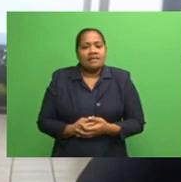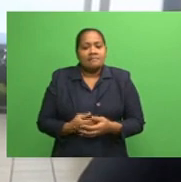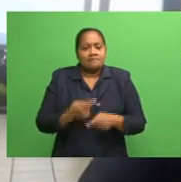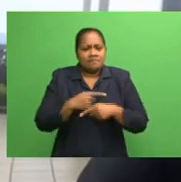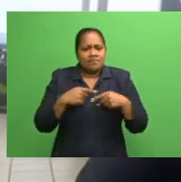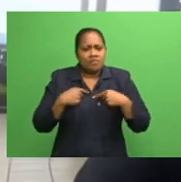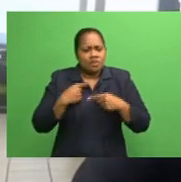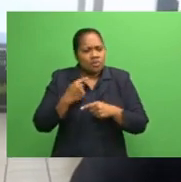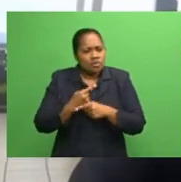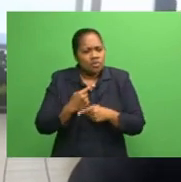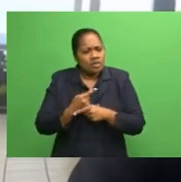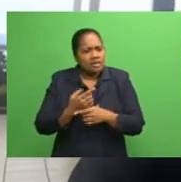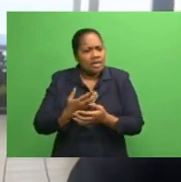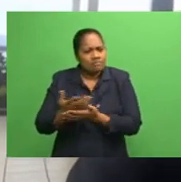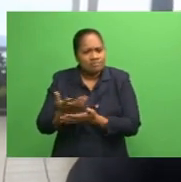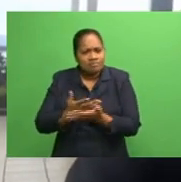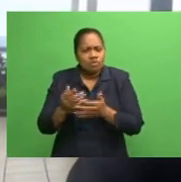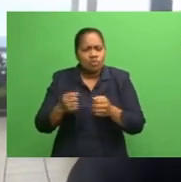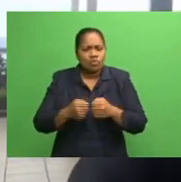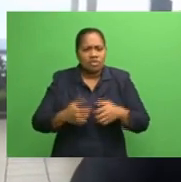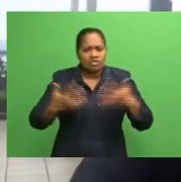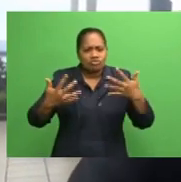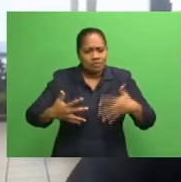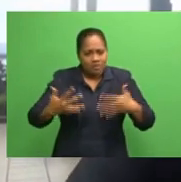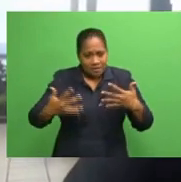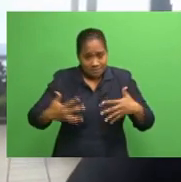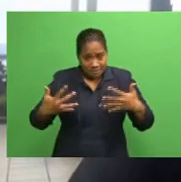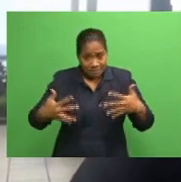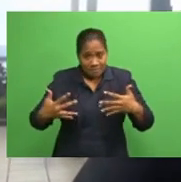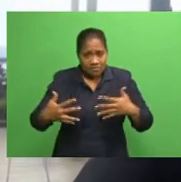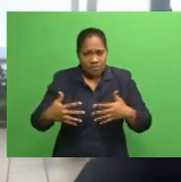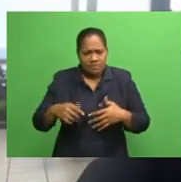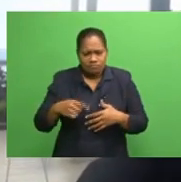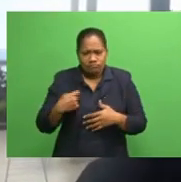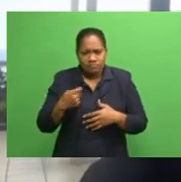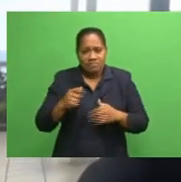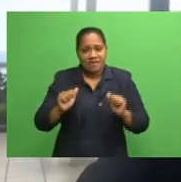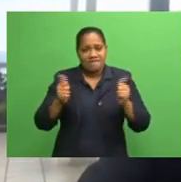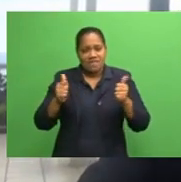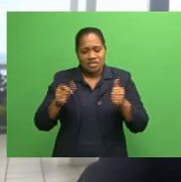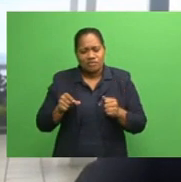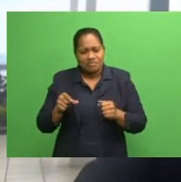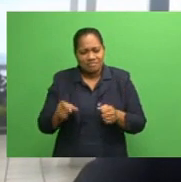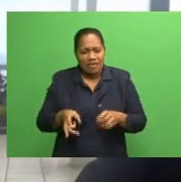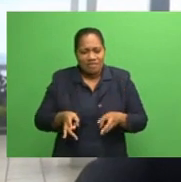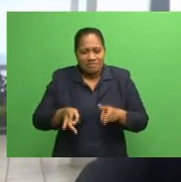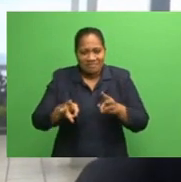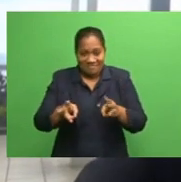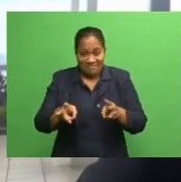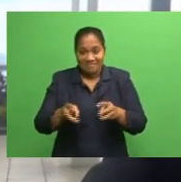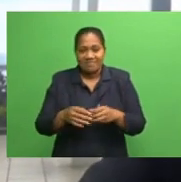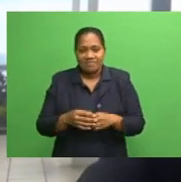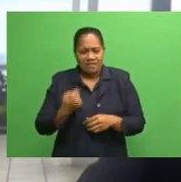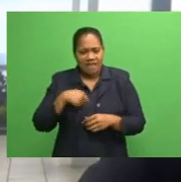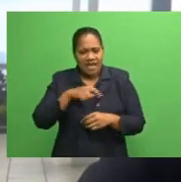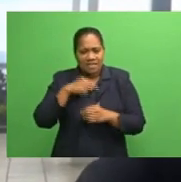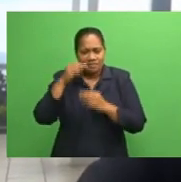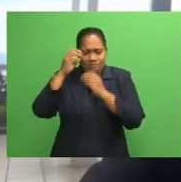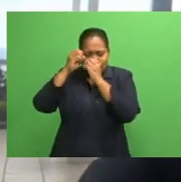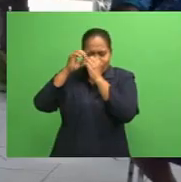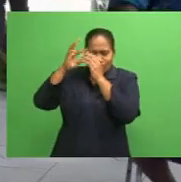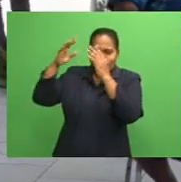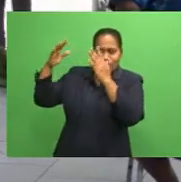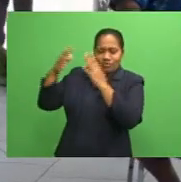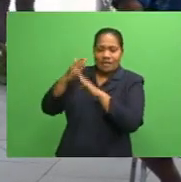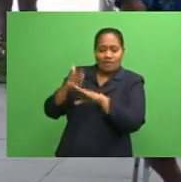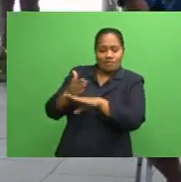Zealand rugby about super rugby, almost completing the pathways that we dreamt of before coming to